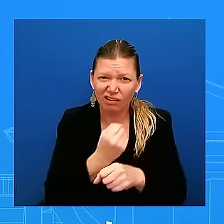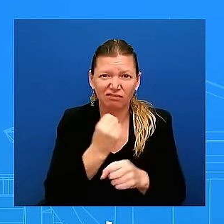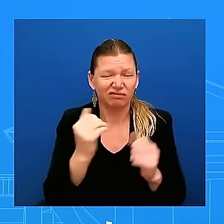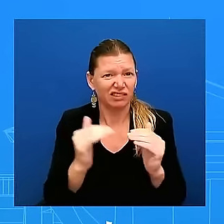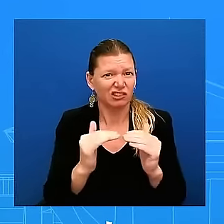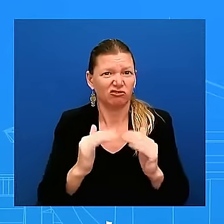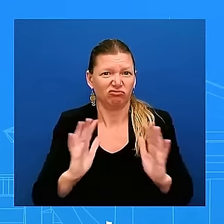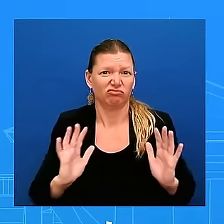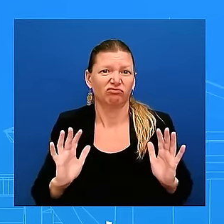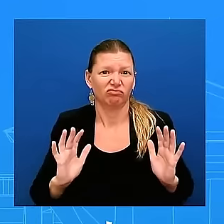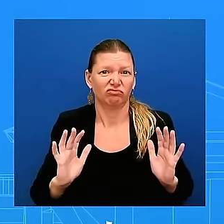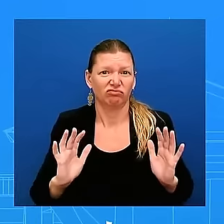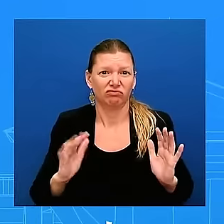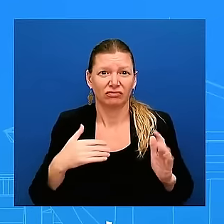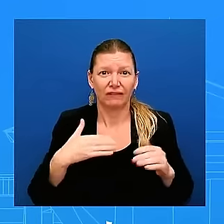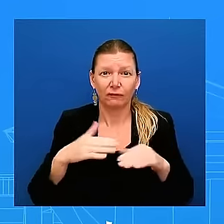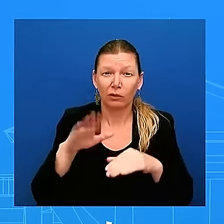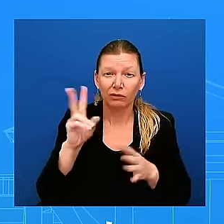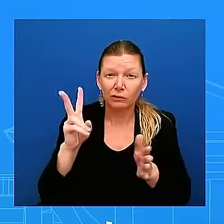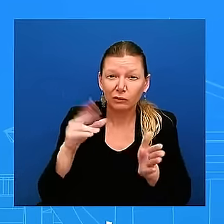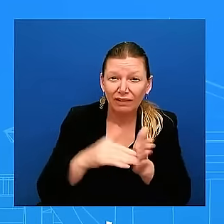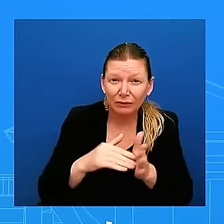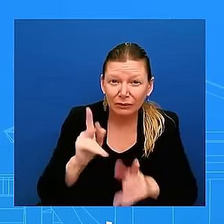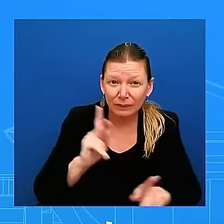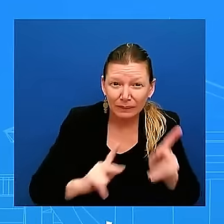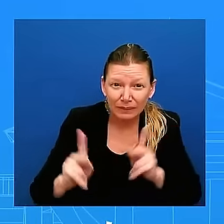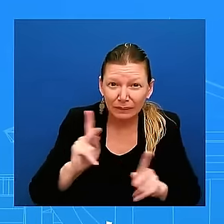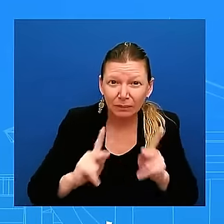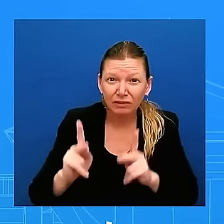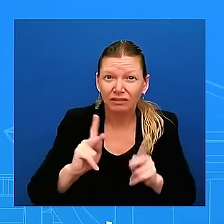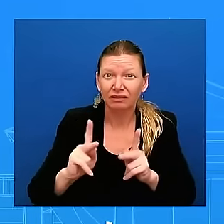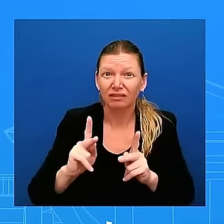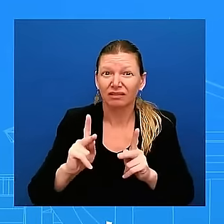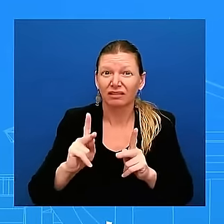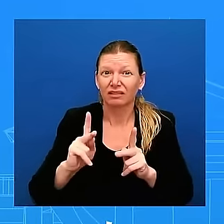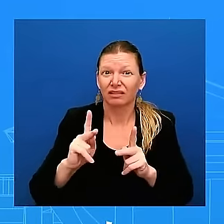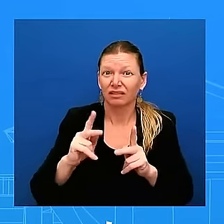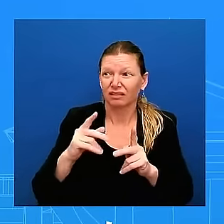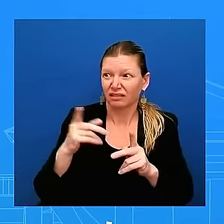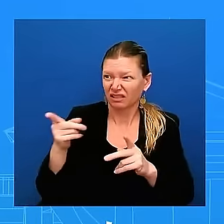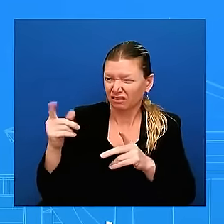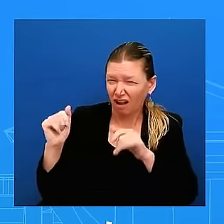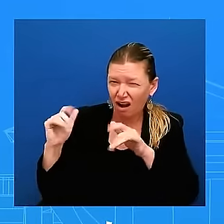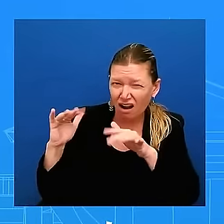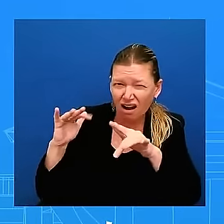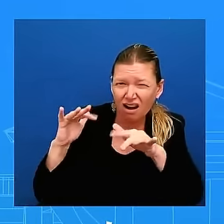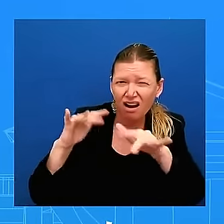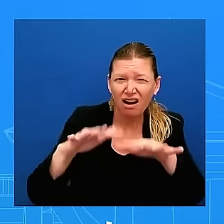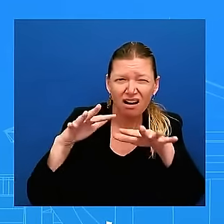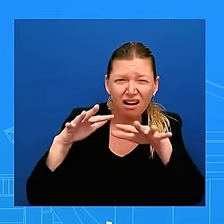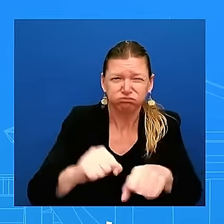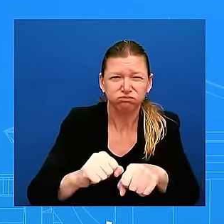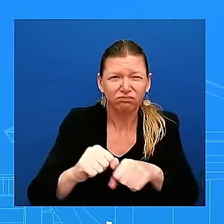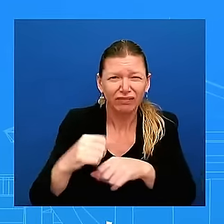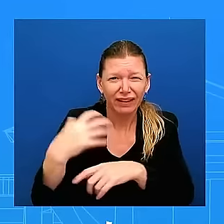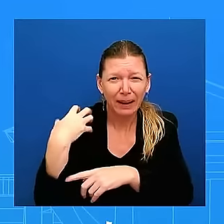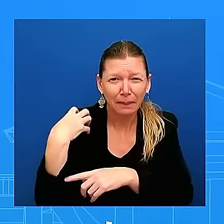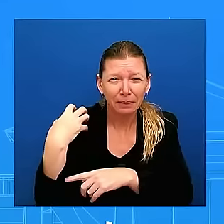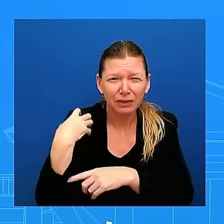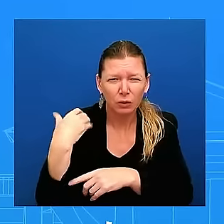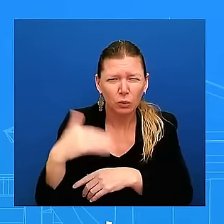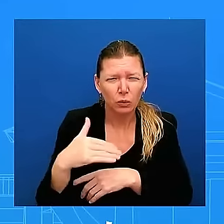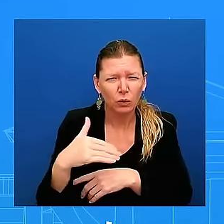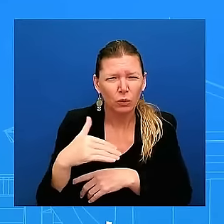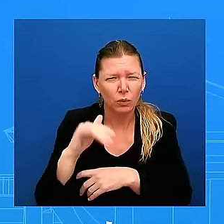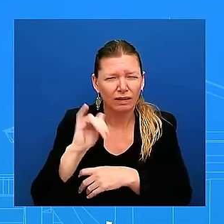people who were told to go to the capitol it was one of the darkest days of our democracy one of the darkest days